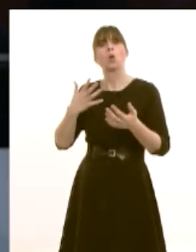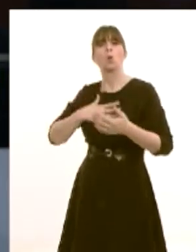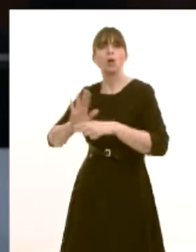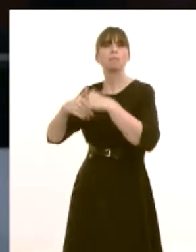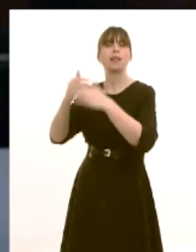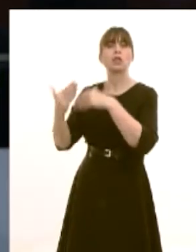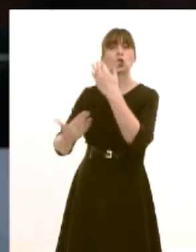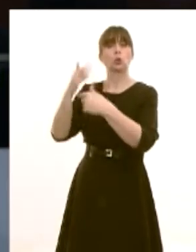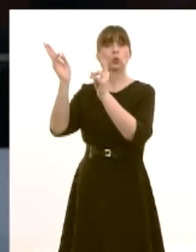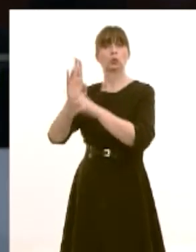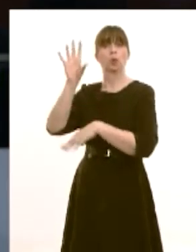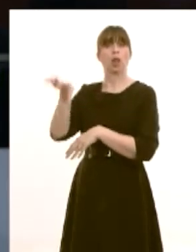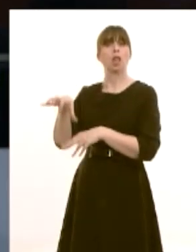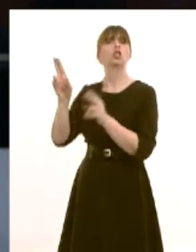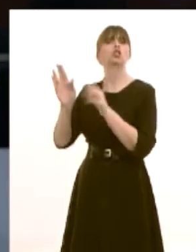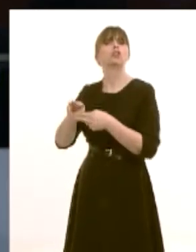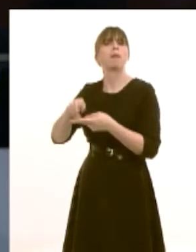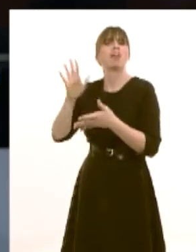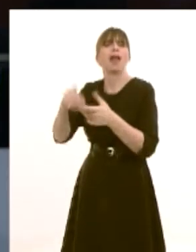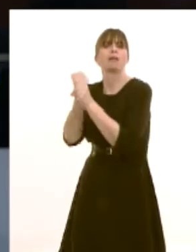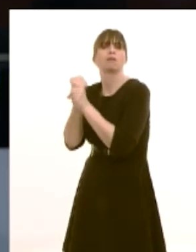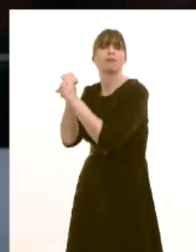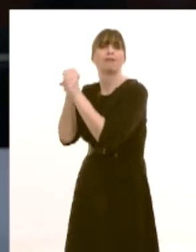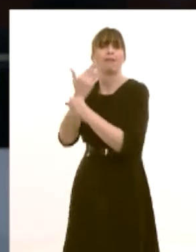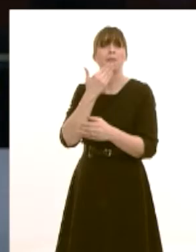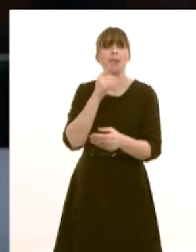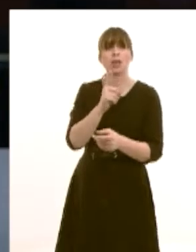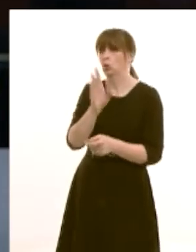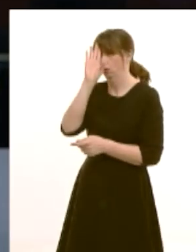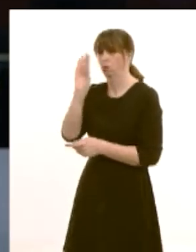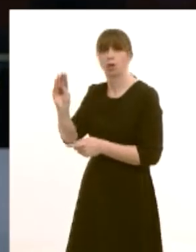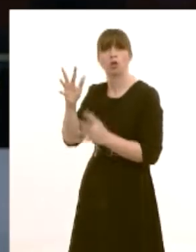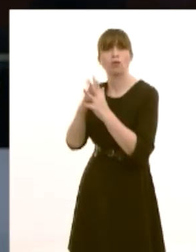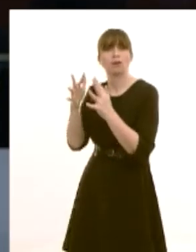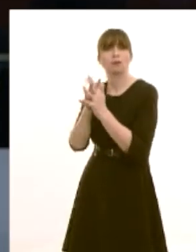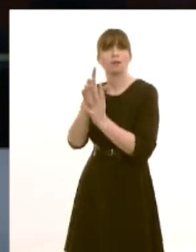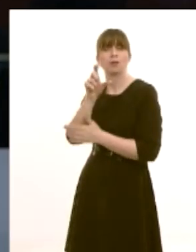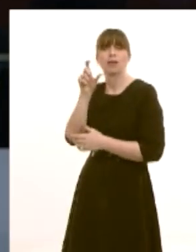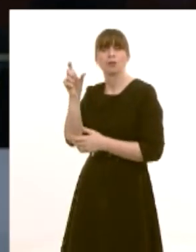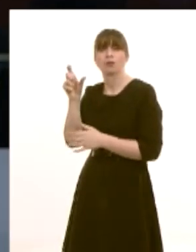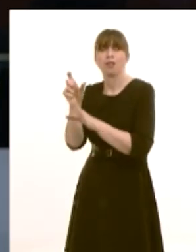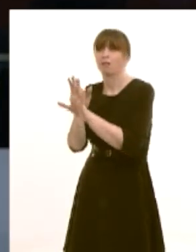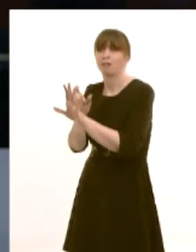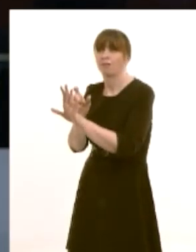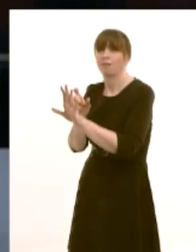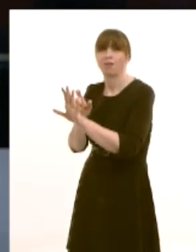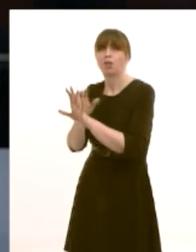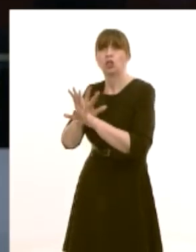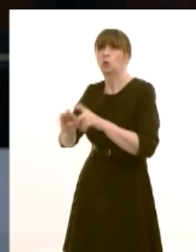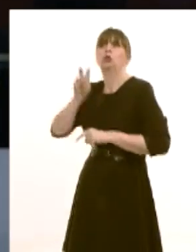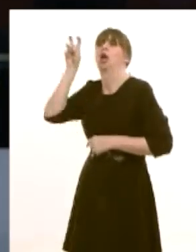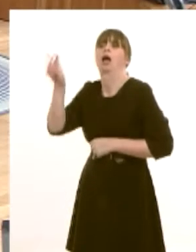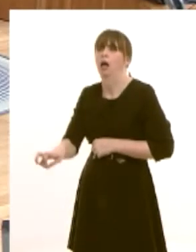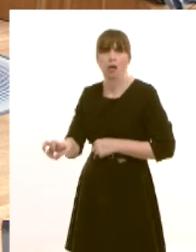which would be cheaper so will you make it clear to rexam council that there is no expectation upon them to rush in